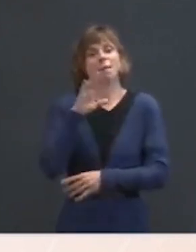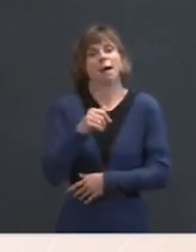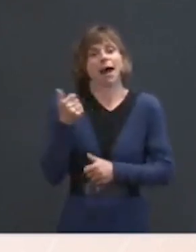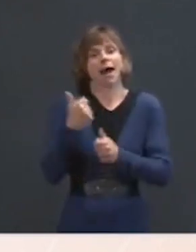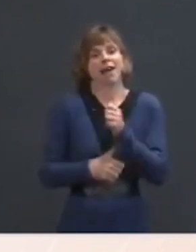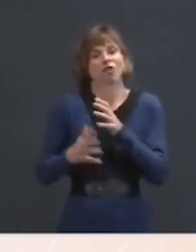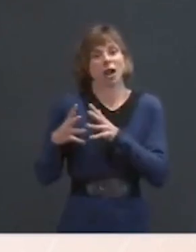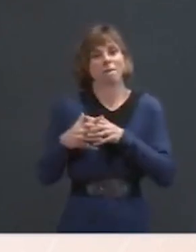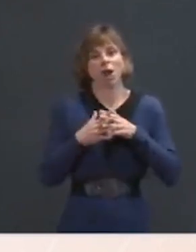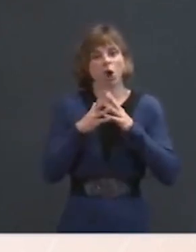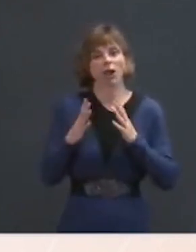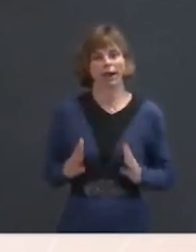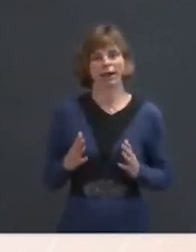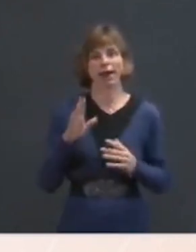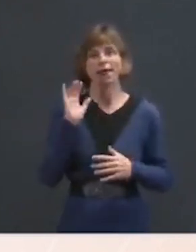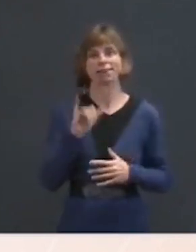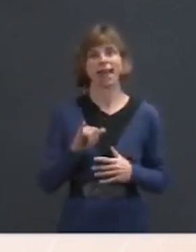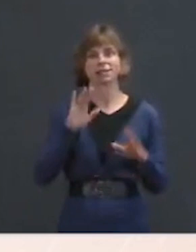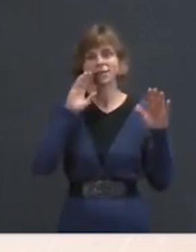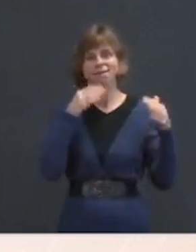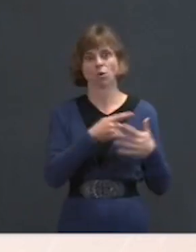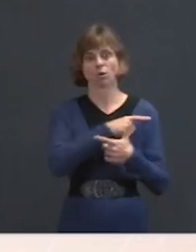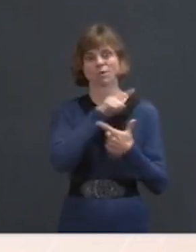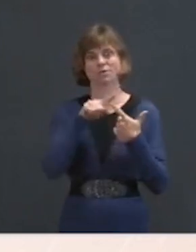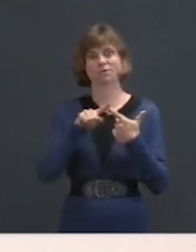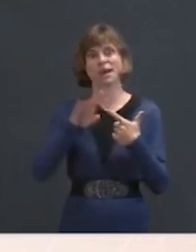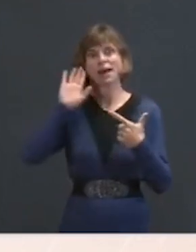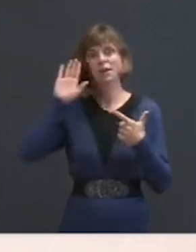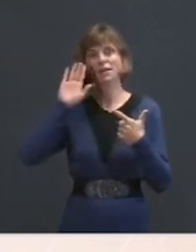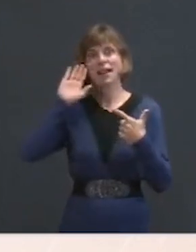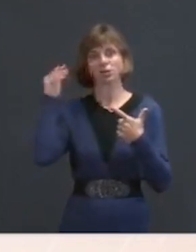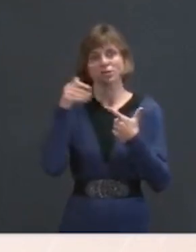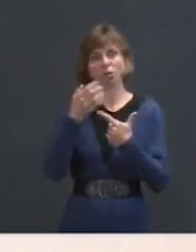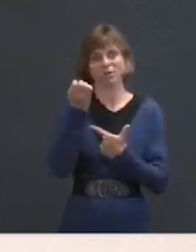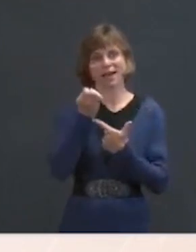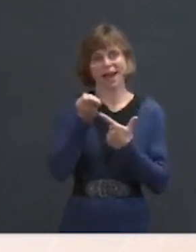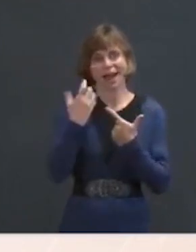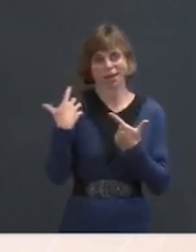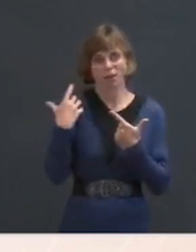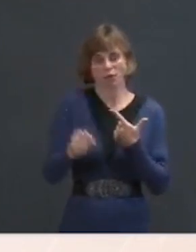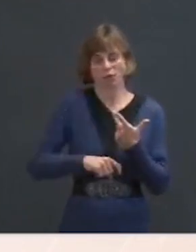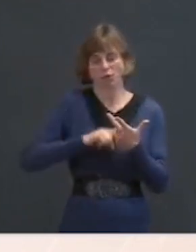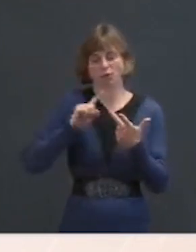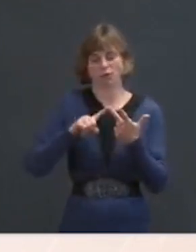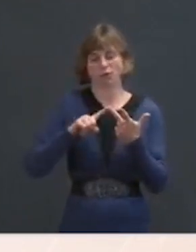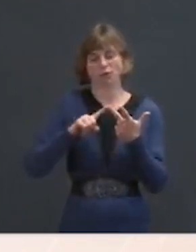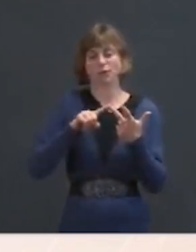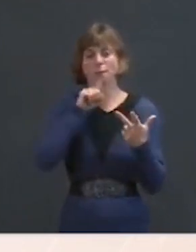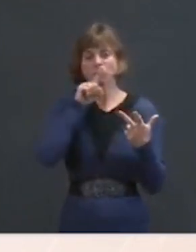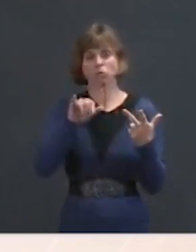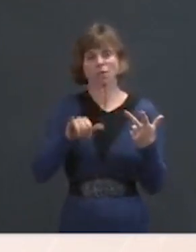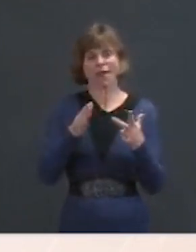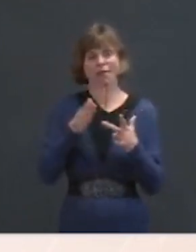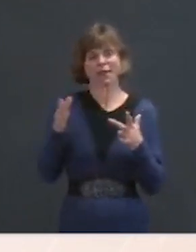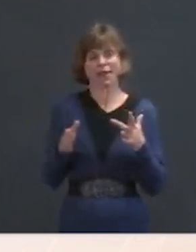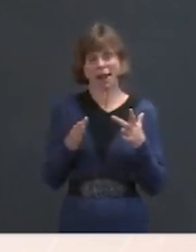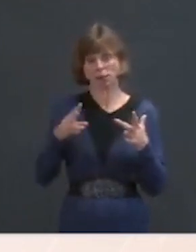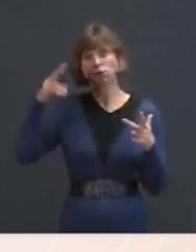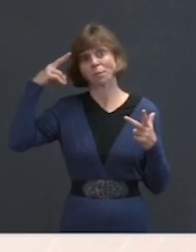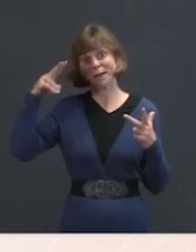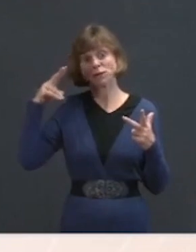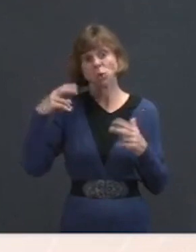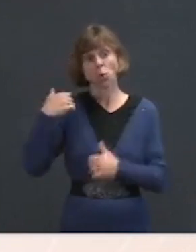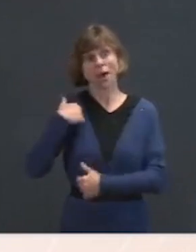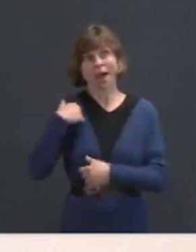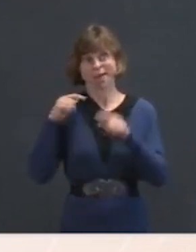The next step is economic recovery, and that is in ensuring that our neighbors, Mexico and Canada, have similarly managed the pandemic so